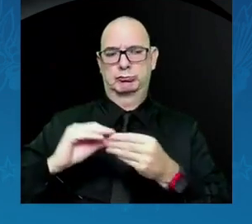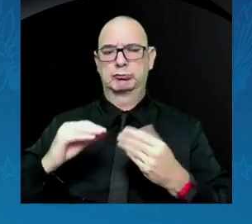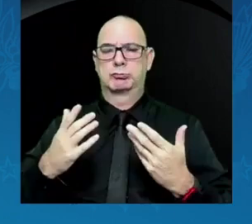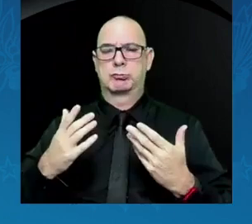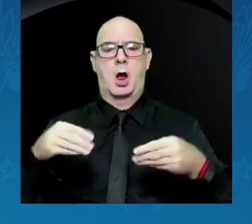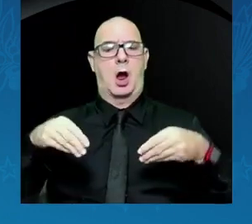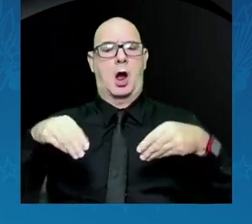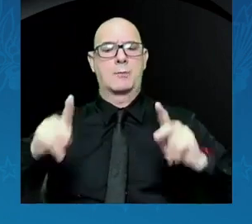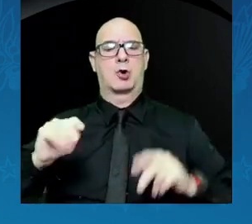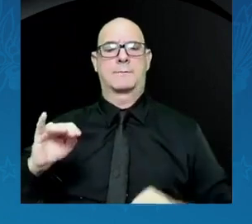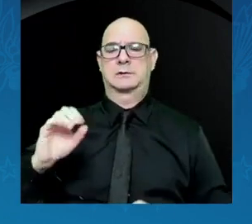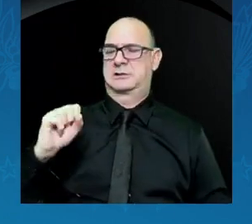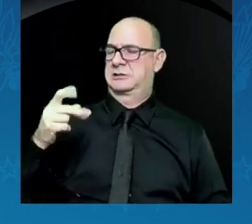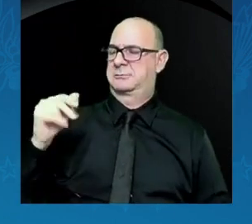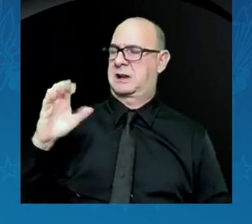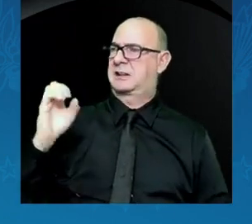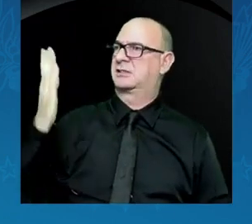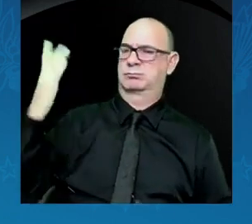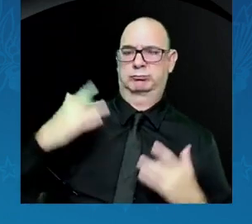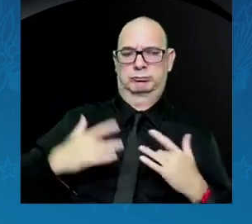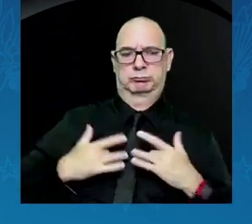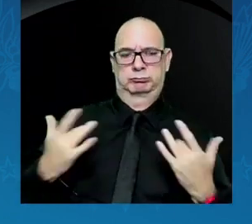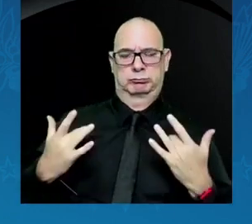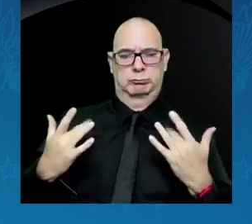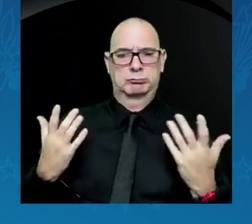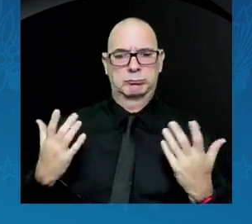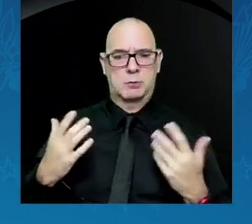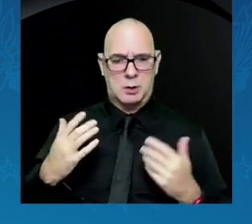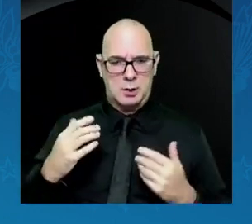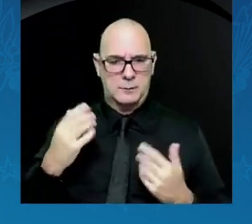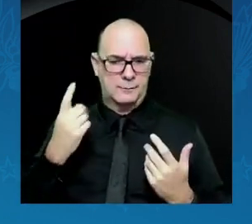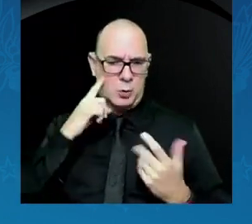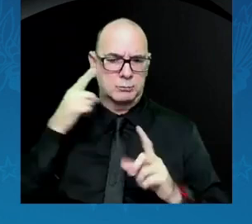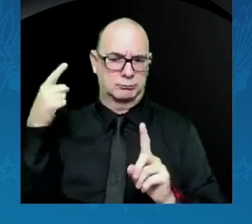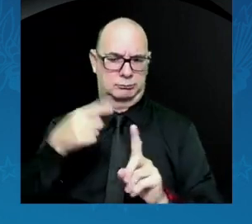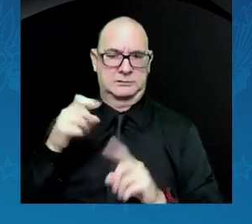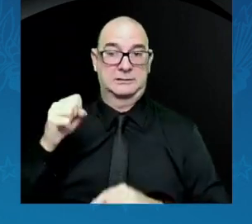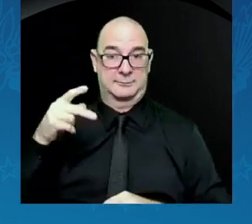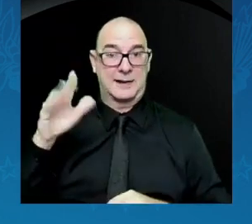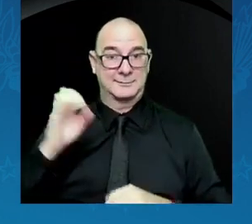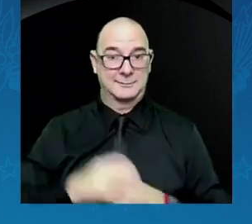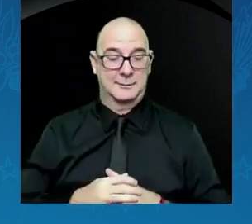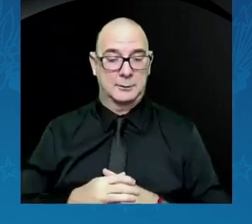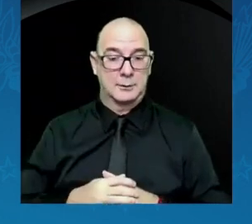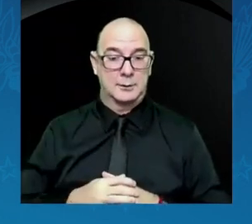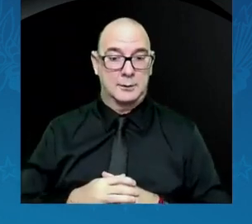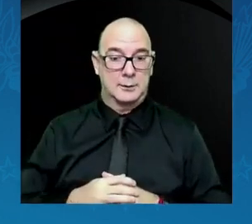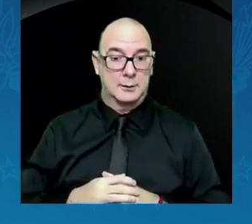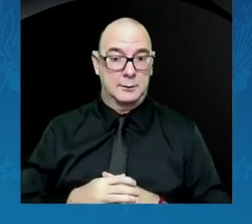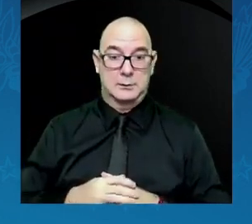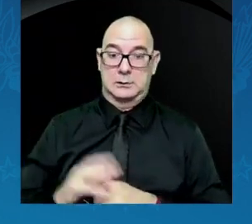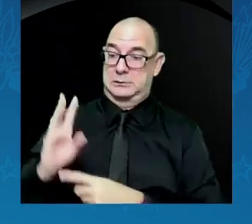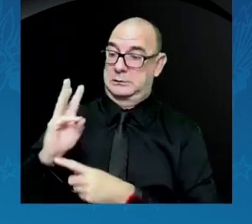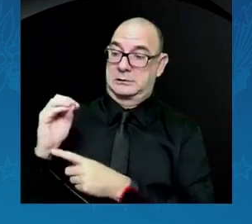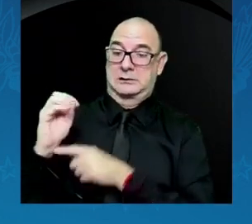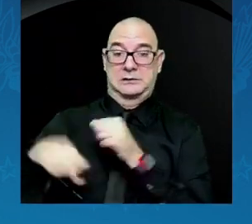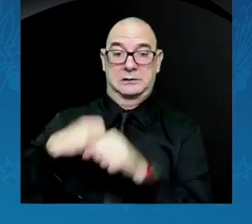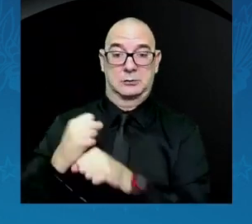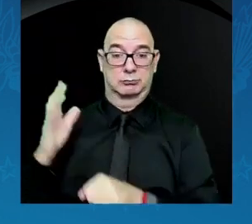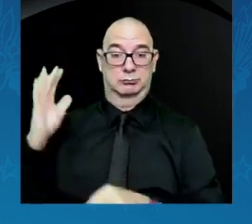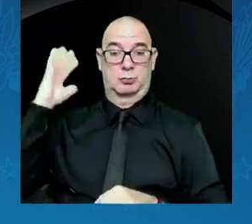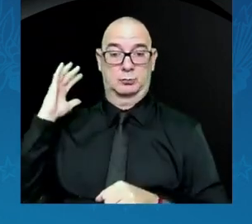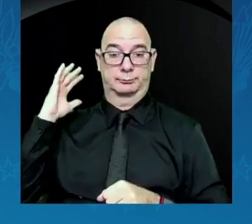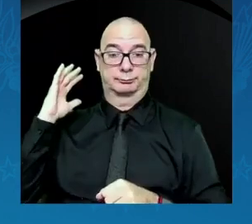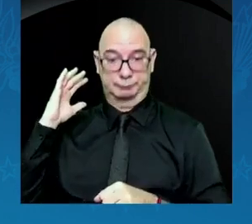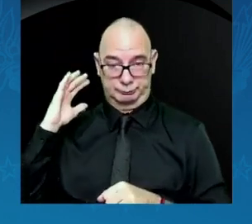The opportunity of space. So it was 60 years ago that Alan Shepard became the first American